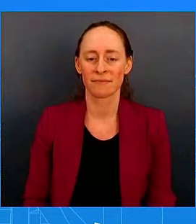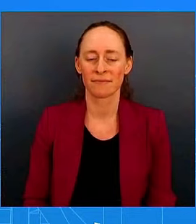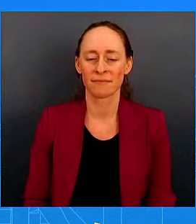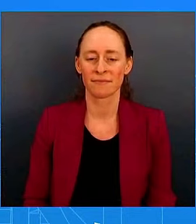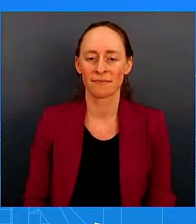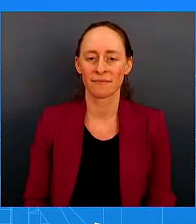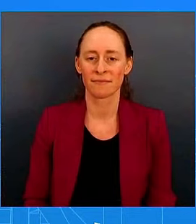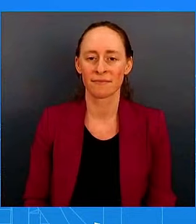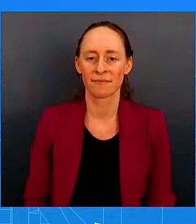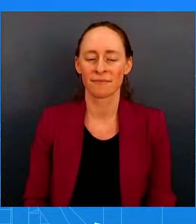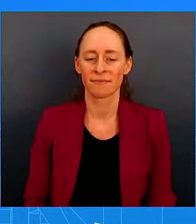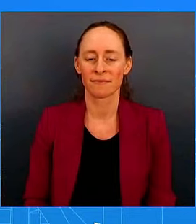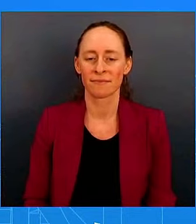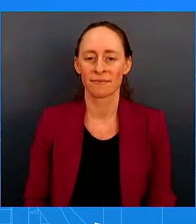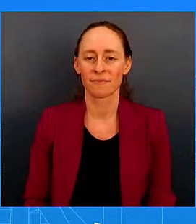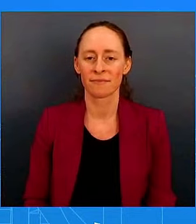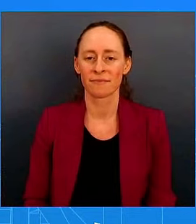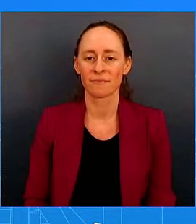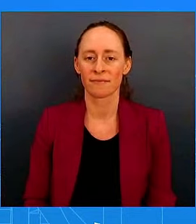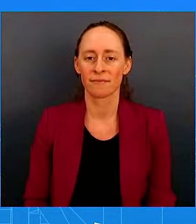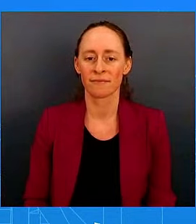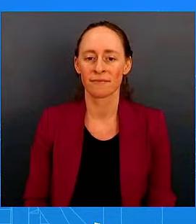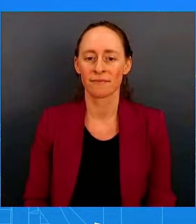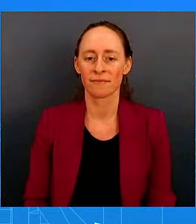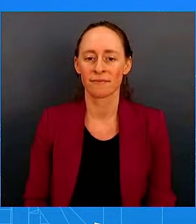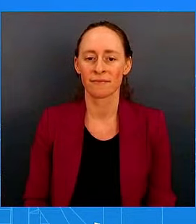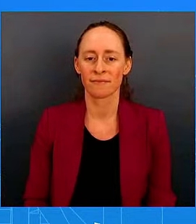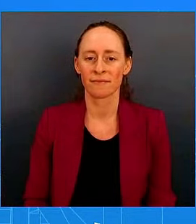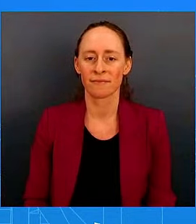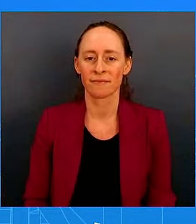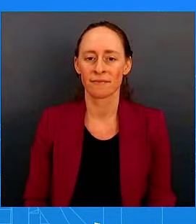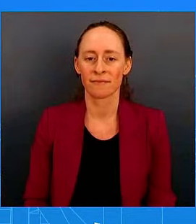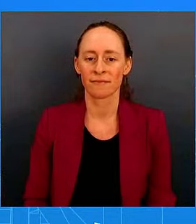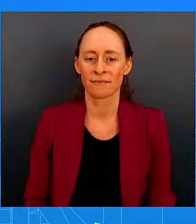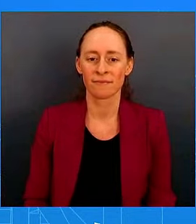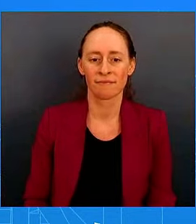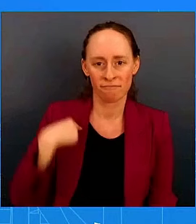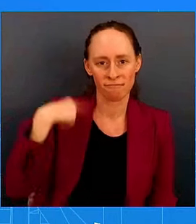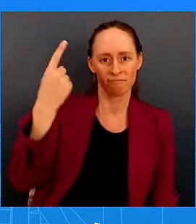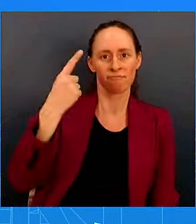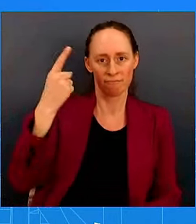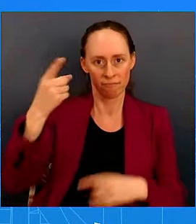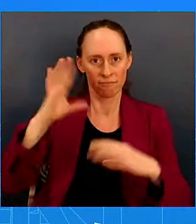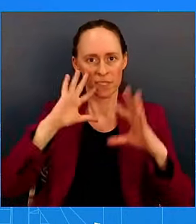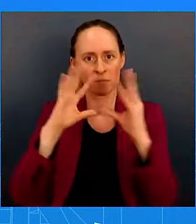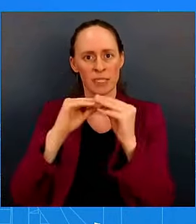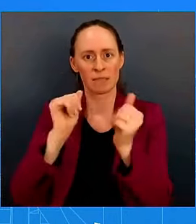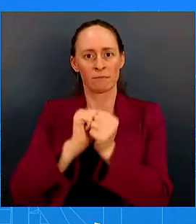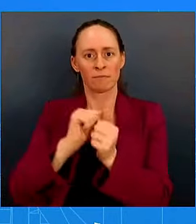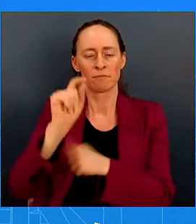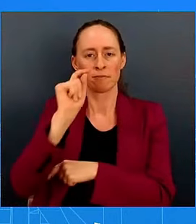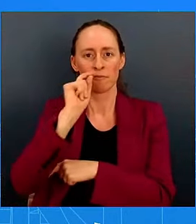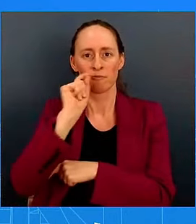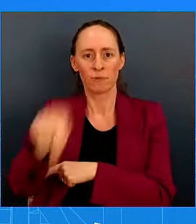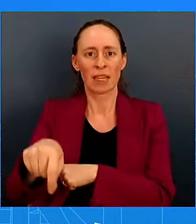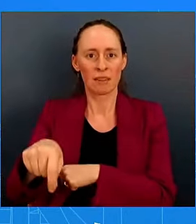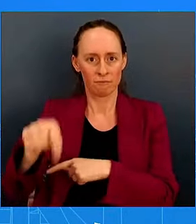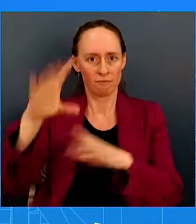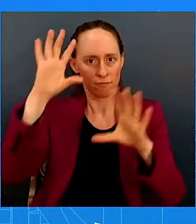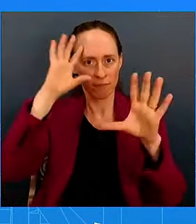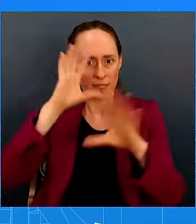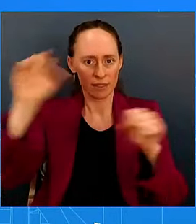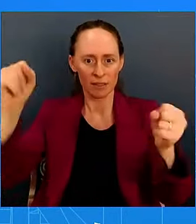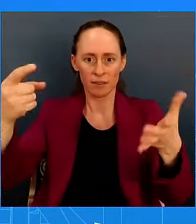next week, President Zelensky will meet with President Biden, be it in New York or in D.C. Can you talk to me about President